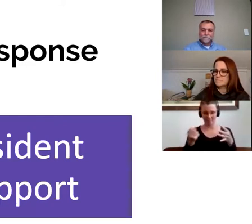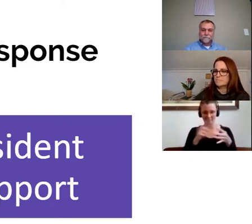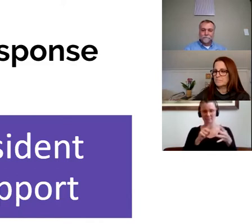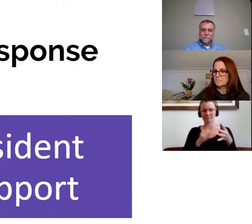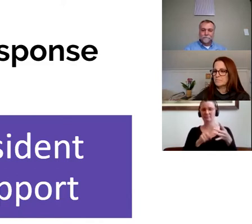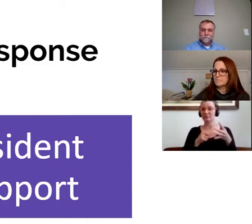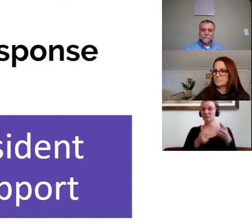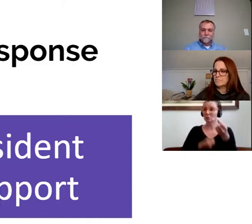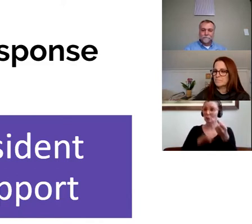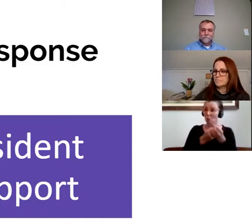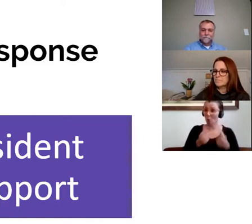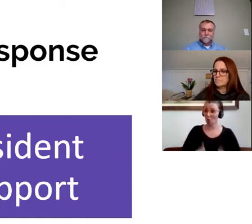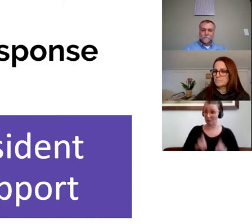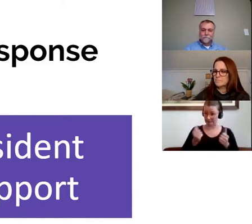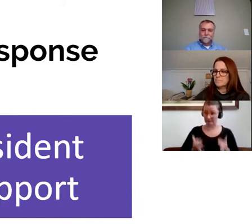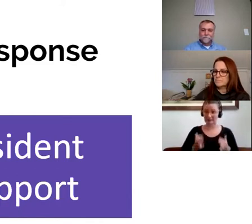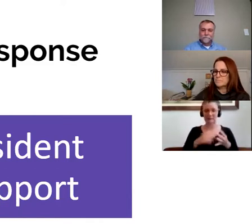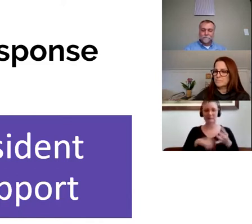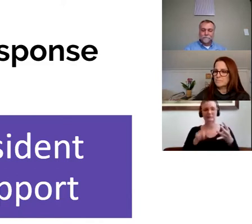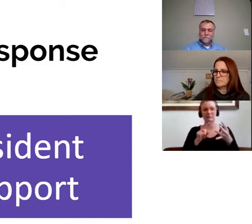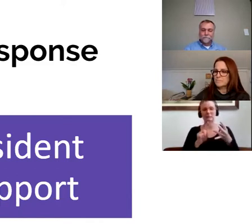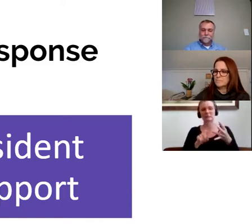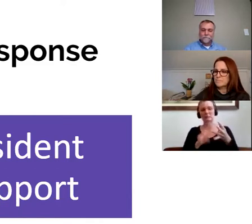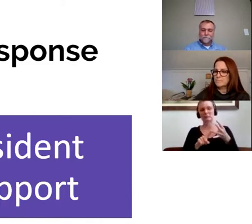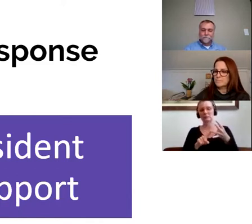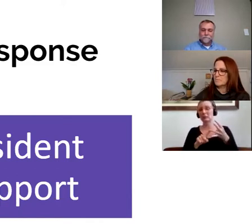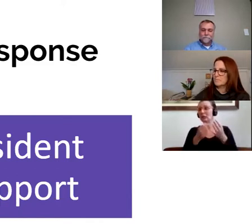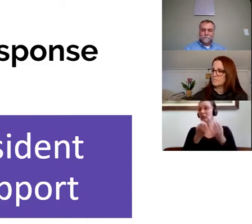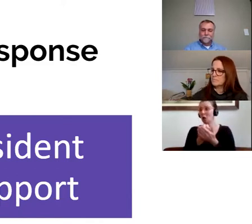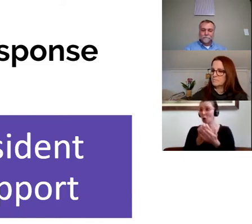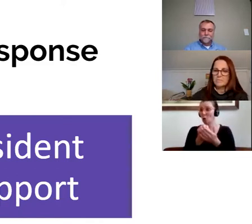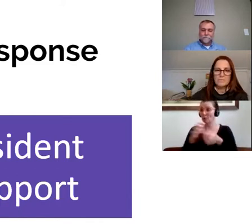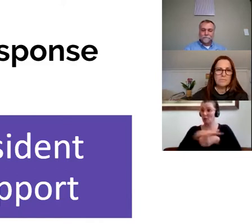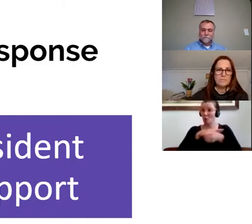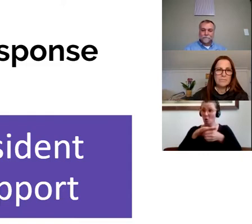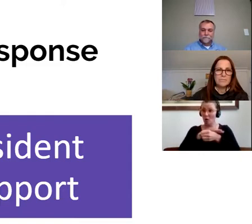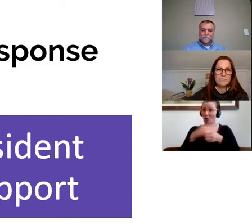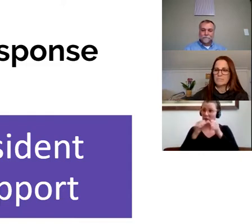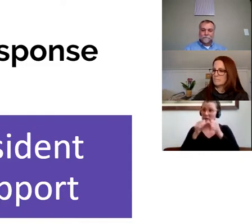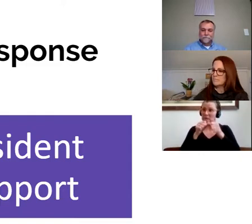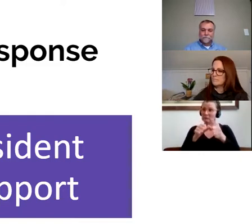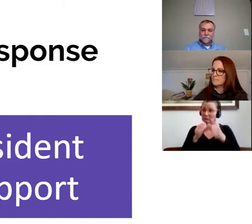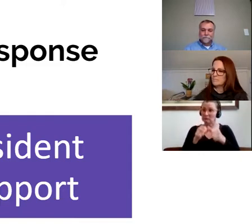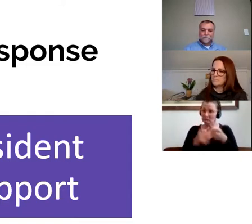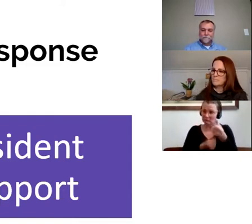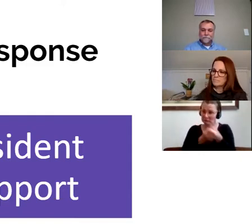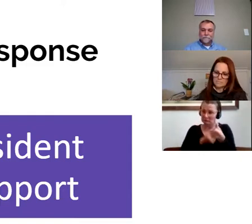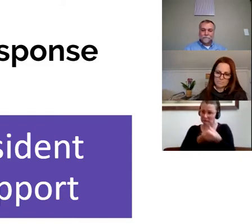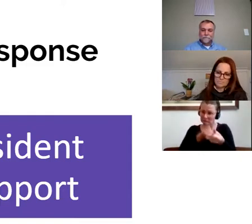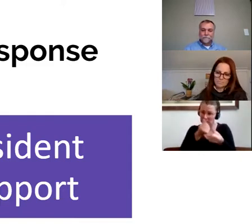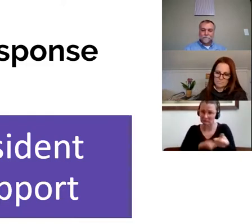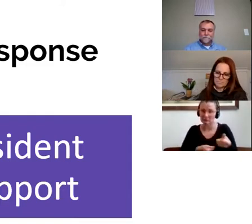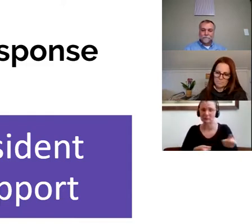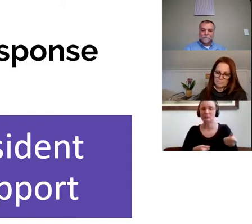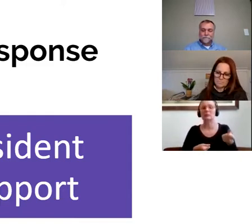How do we sustain and give stability to our local economy so that it's prepared that when we get to the other side of this emergency,